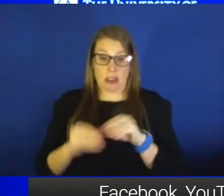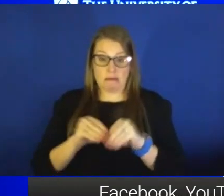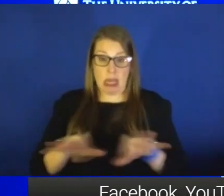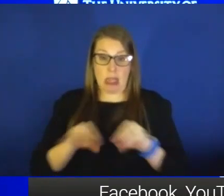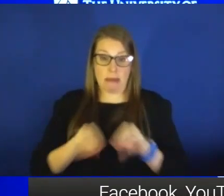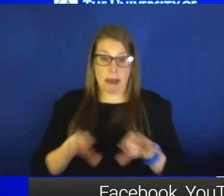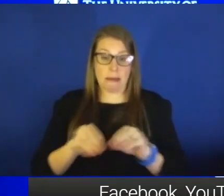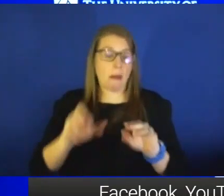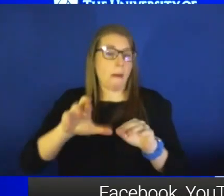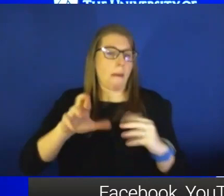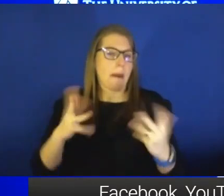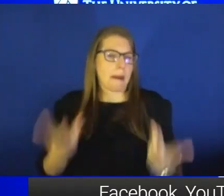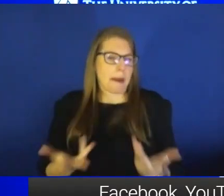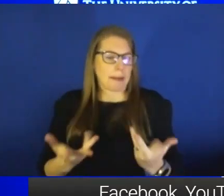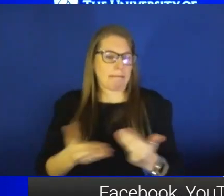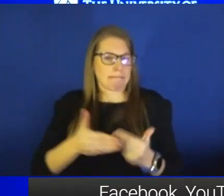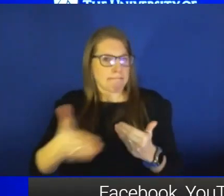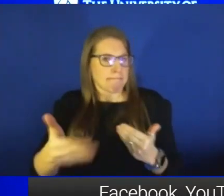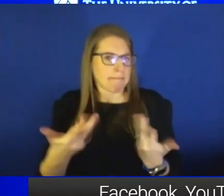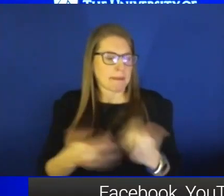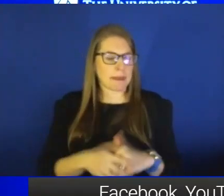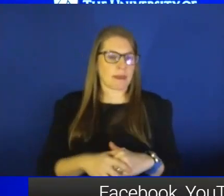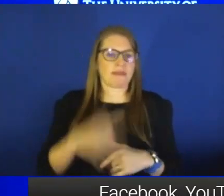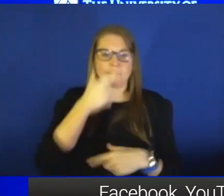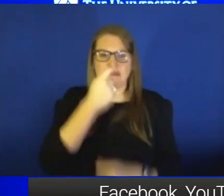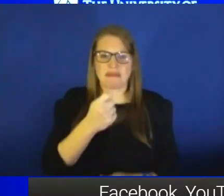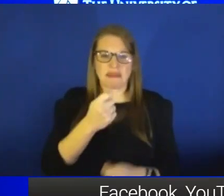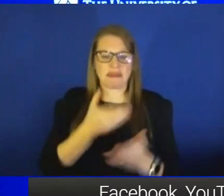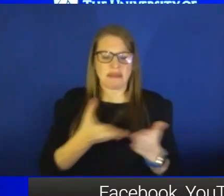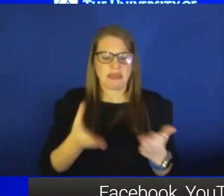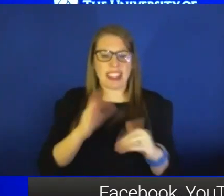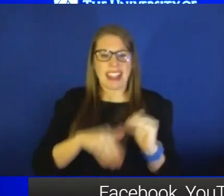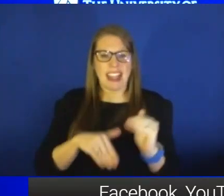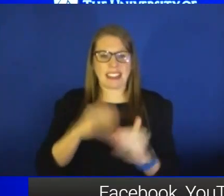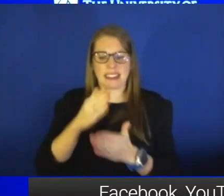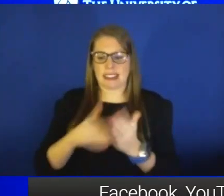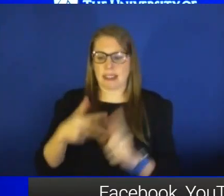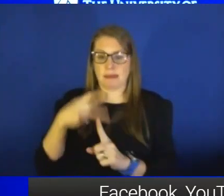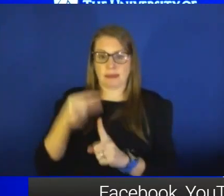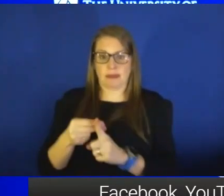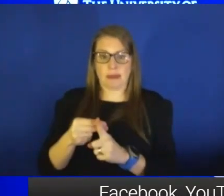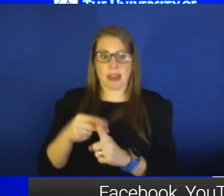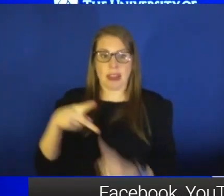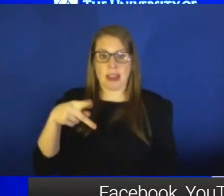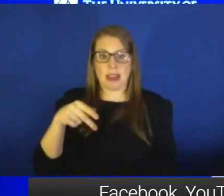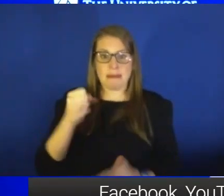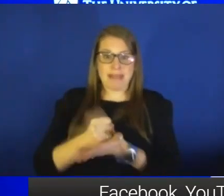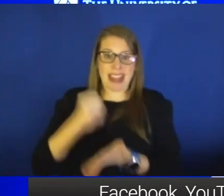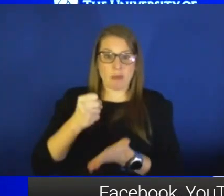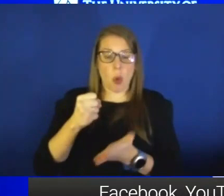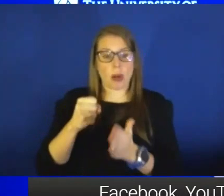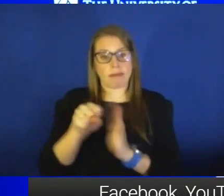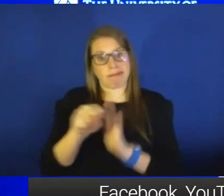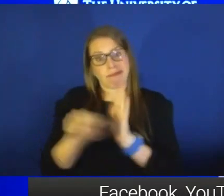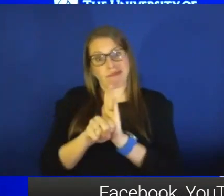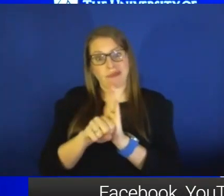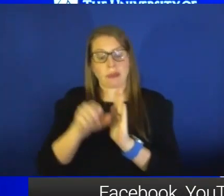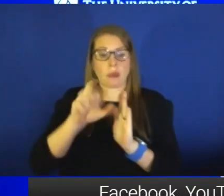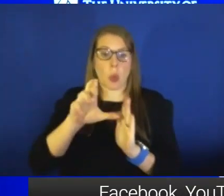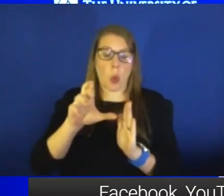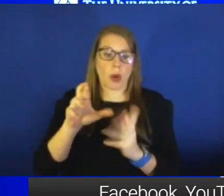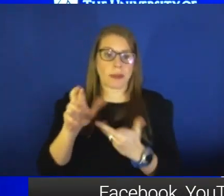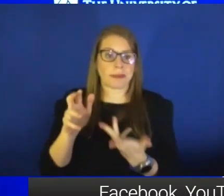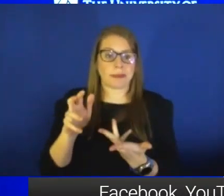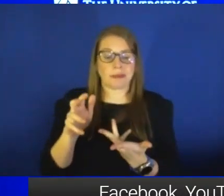that would be an interesting thing rather than some vaccine passports or vaccine cards. That's one more thing that you could